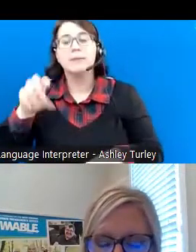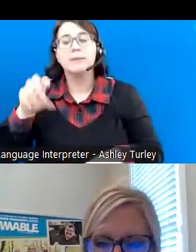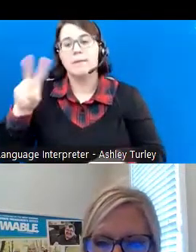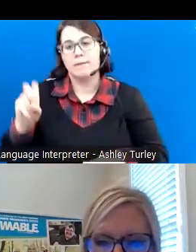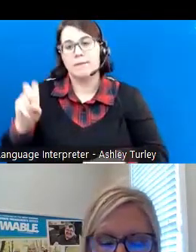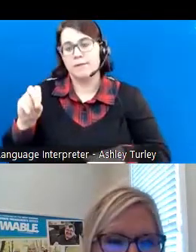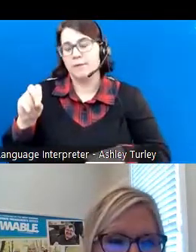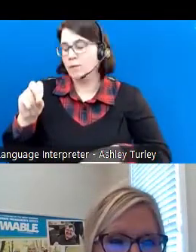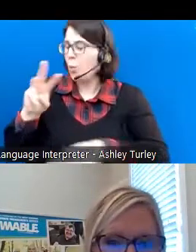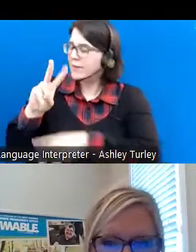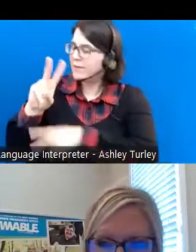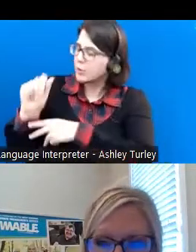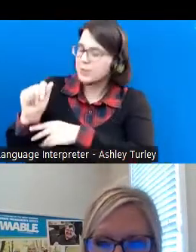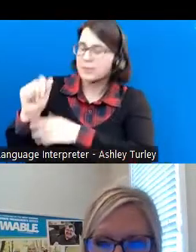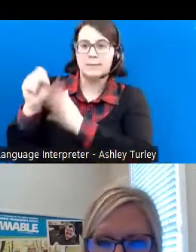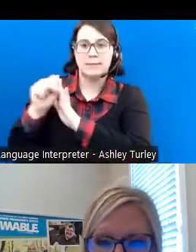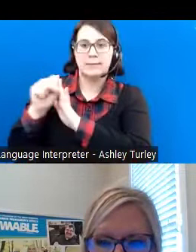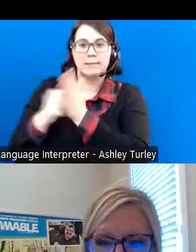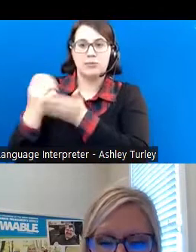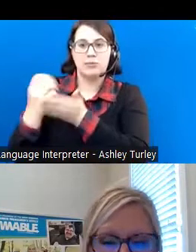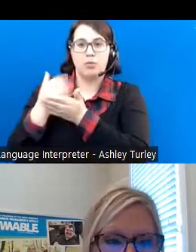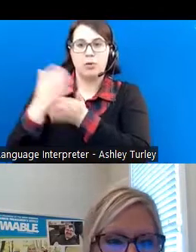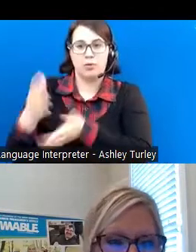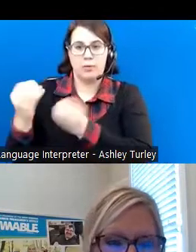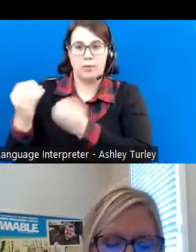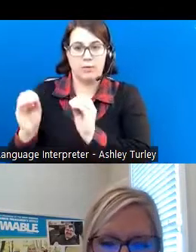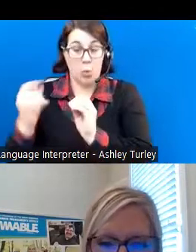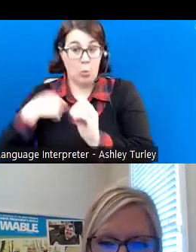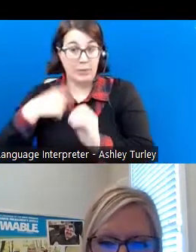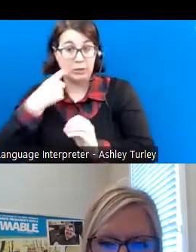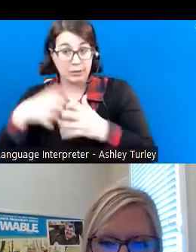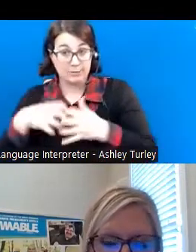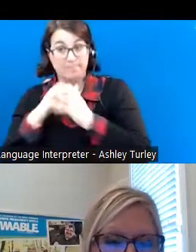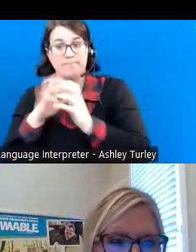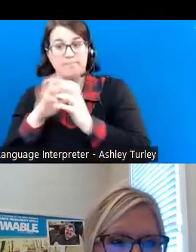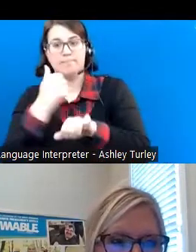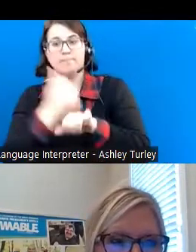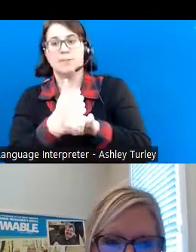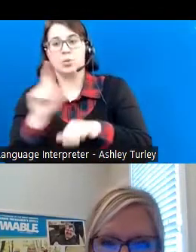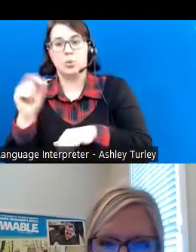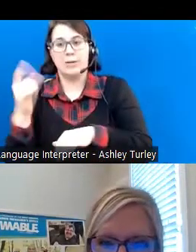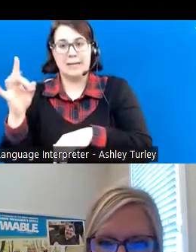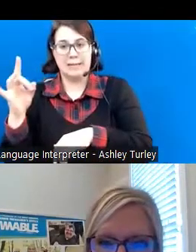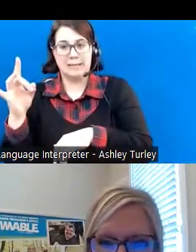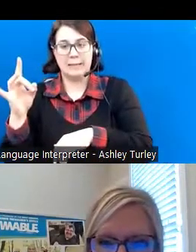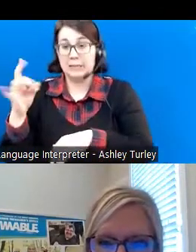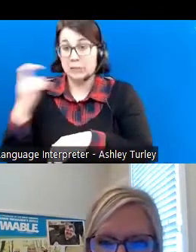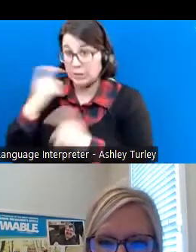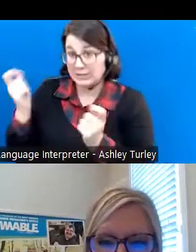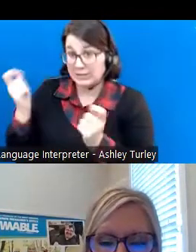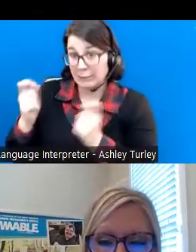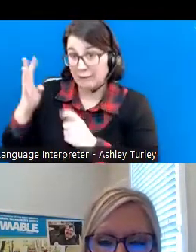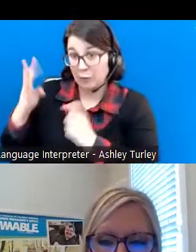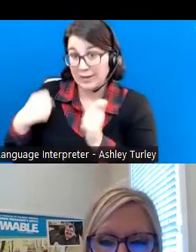program launched in February of 2018. So we just celebrated our four year anniversary earlier this year.